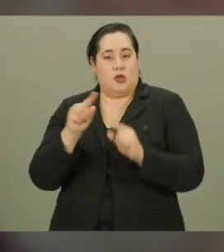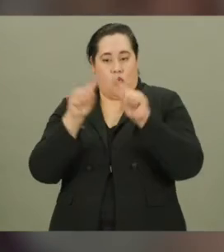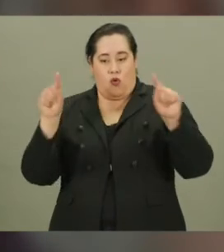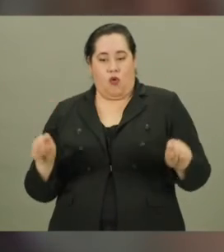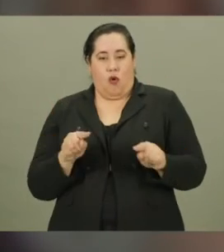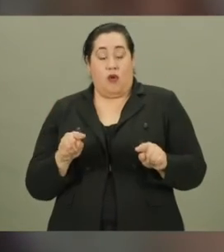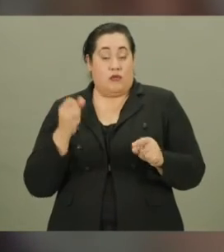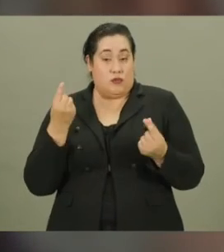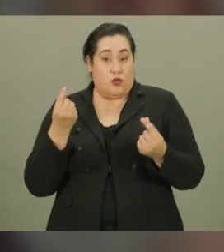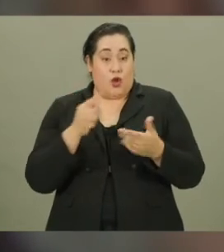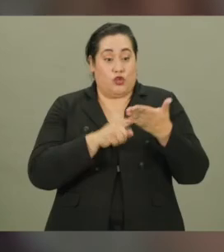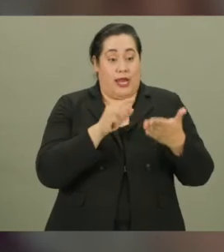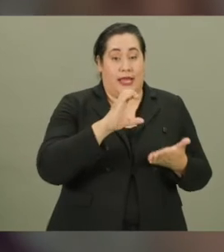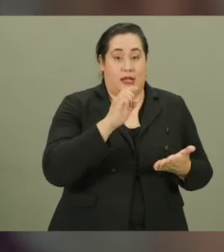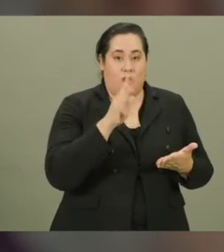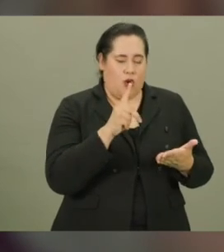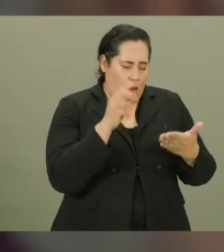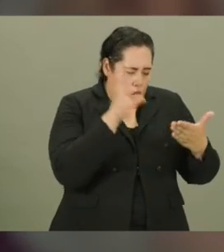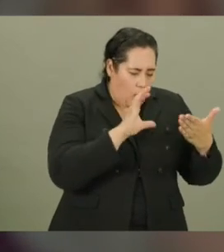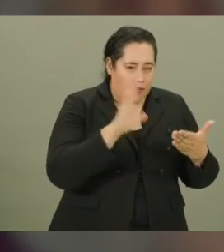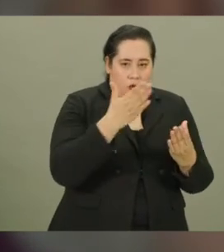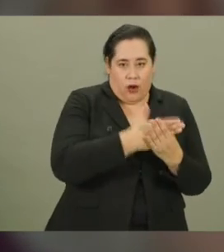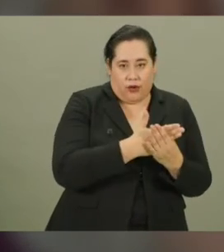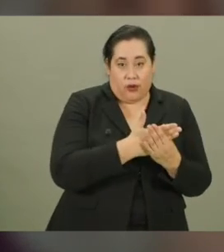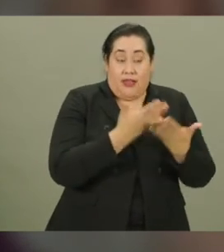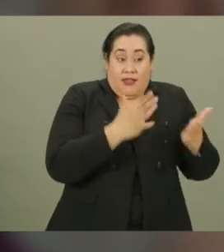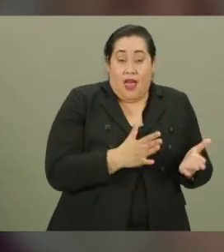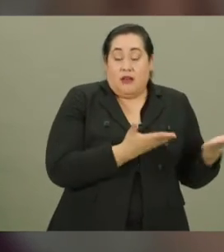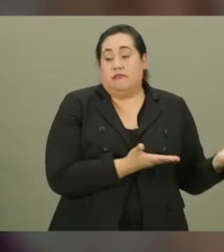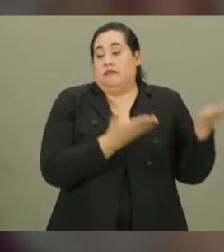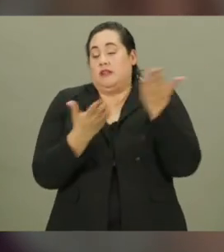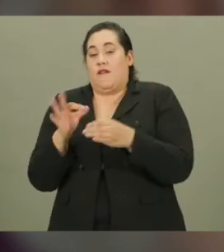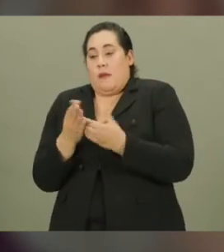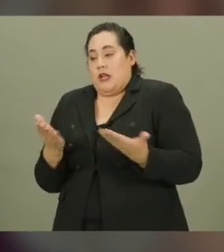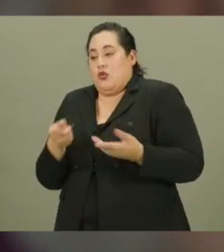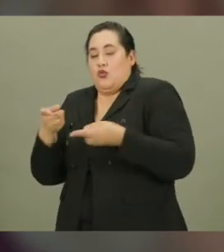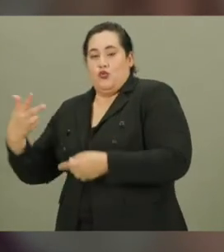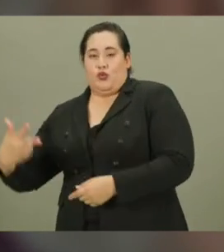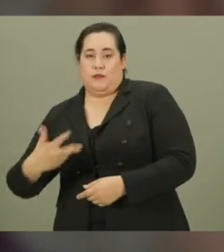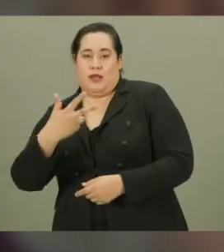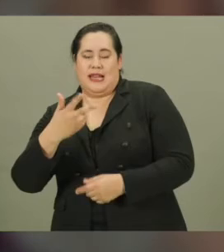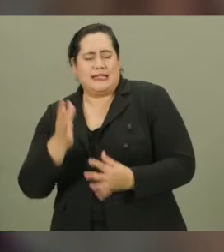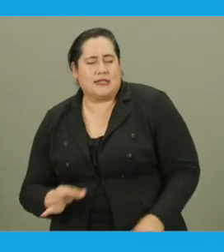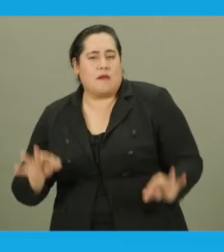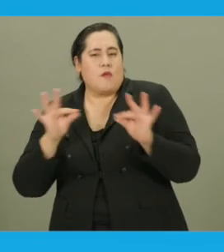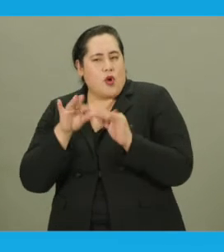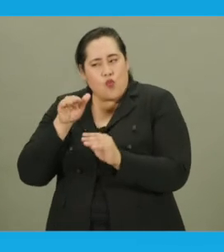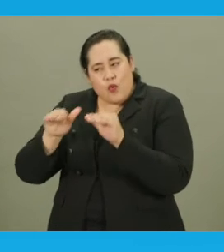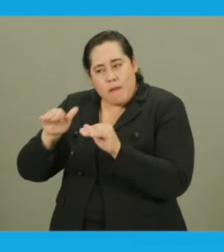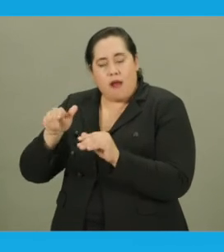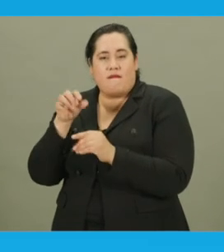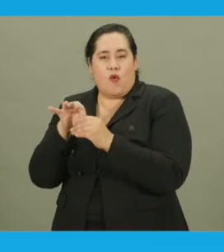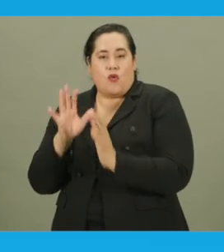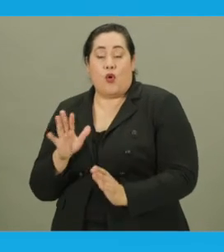Disabilities card so the check-in clerk can look up their record. Then take the voting materials to the curbside. It is important